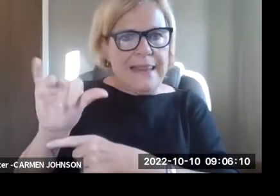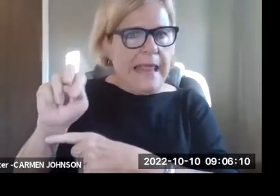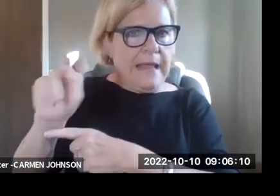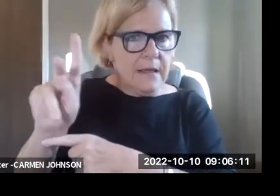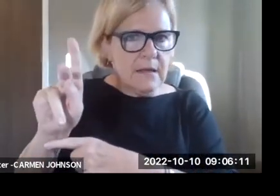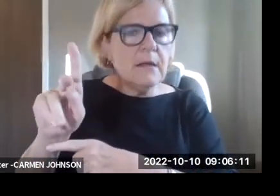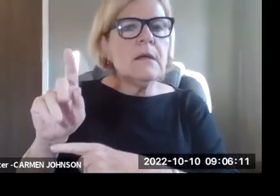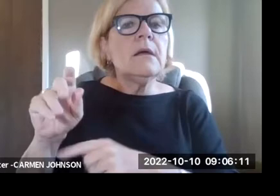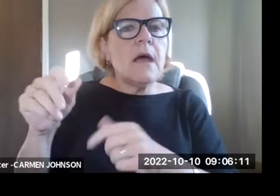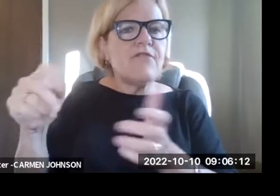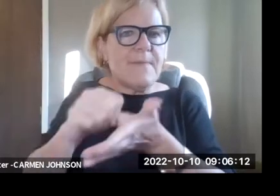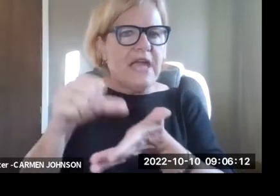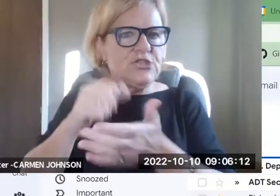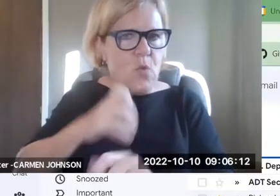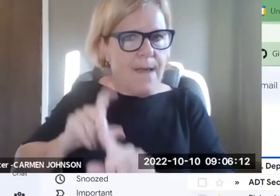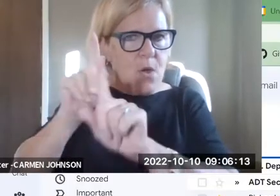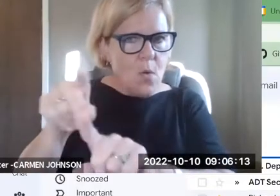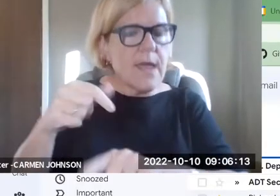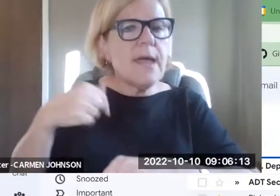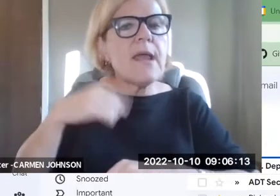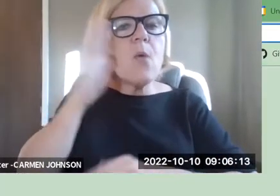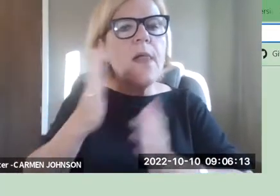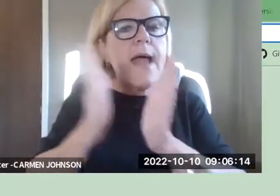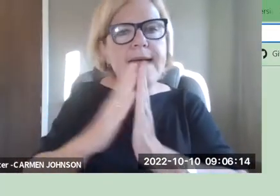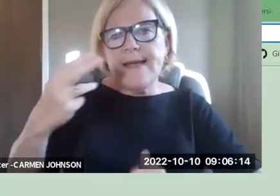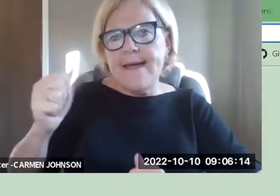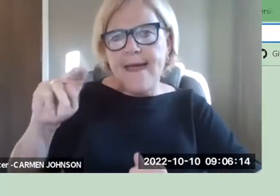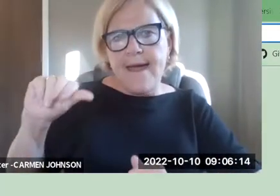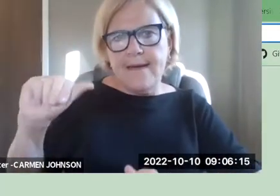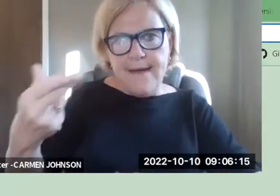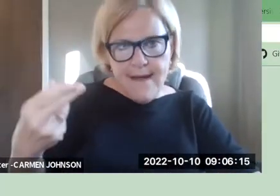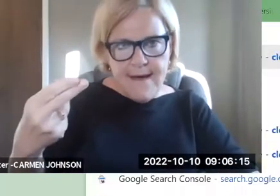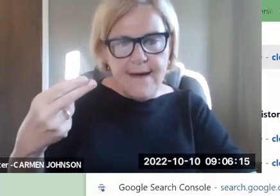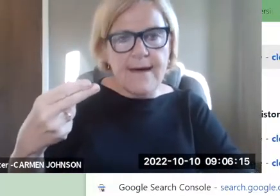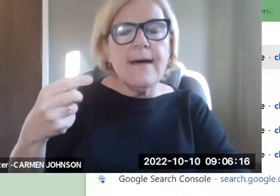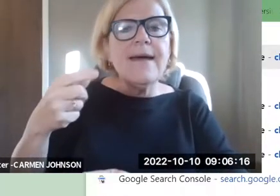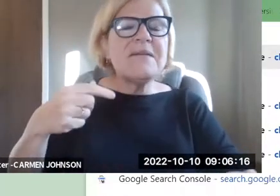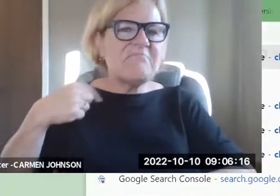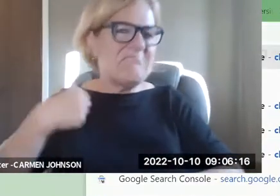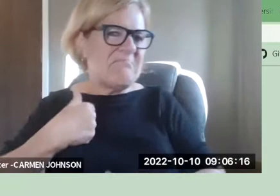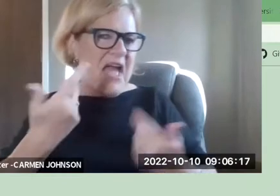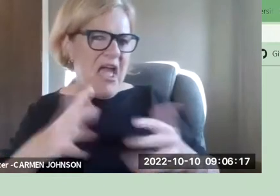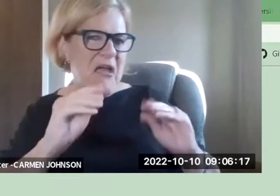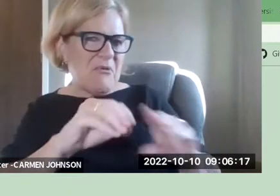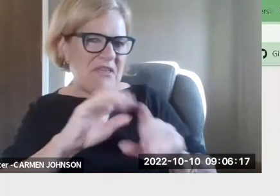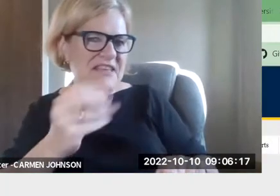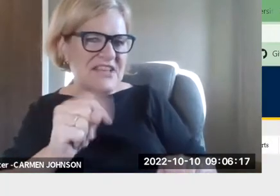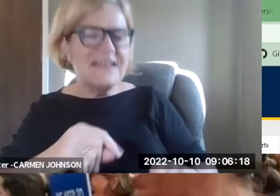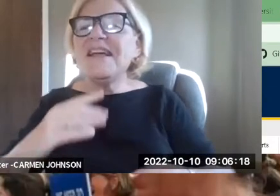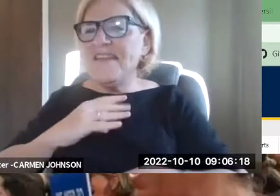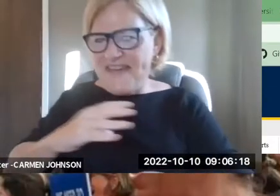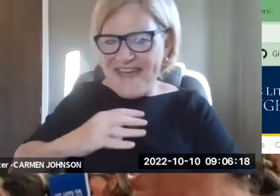blind, I'm also going to share the URL of the pages that I'm going to, and actually